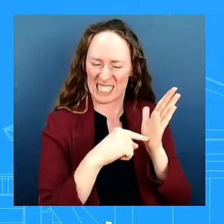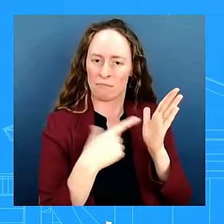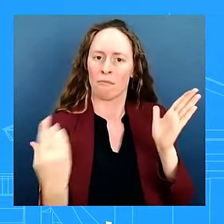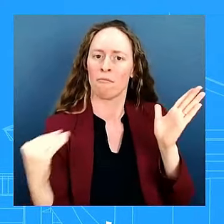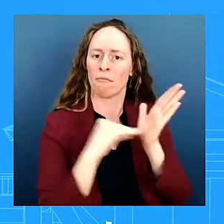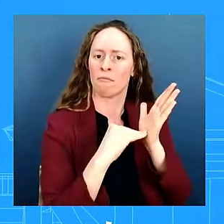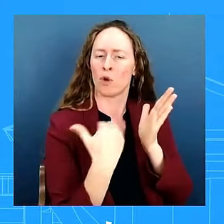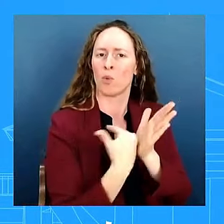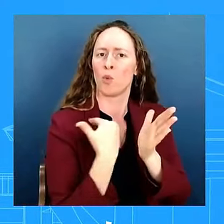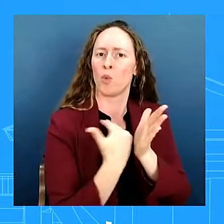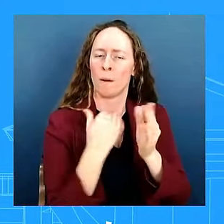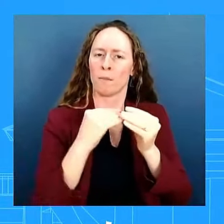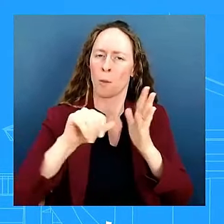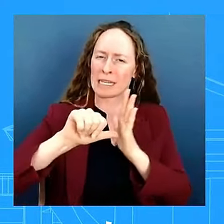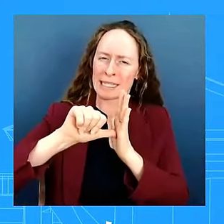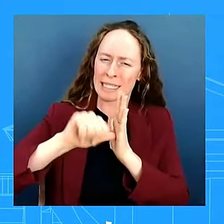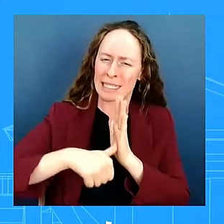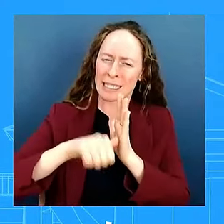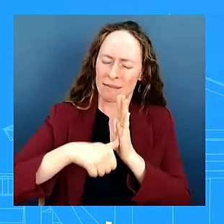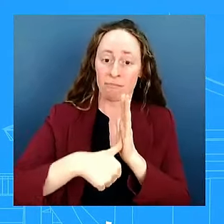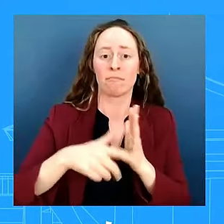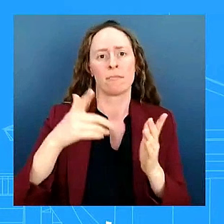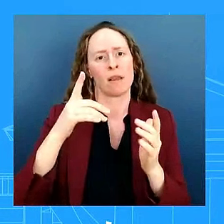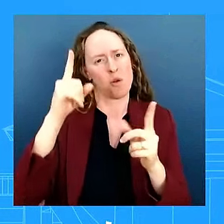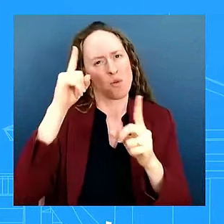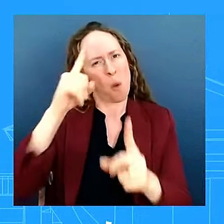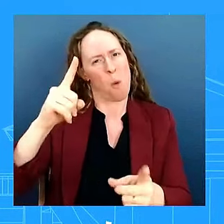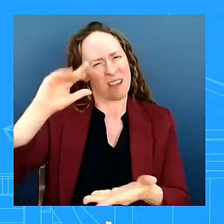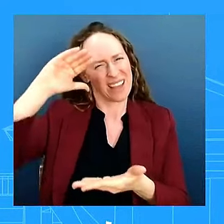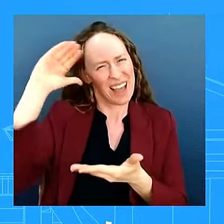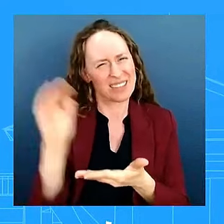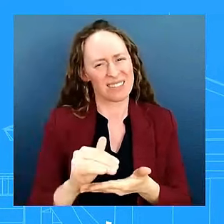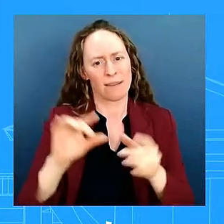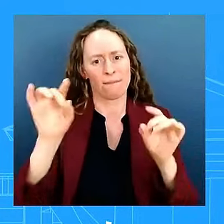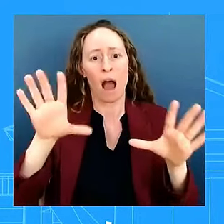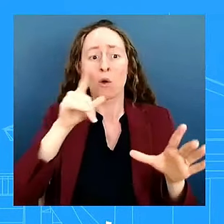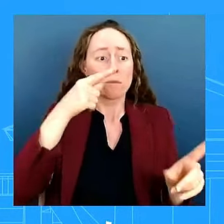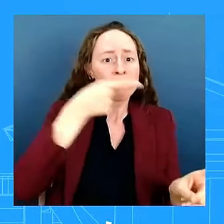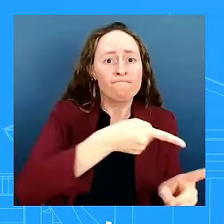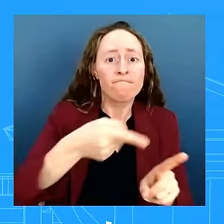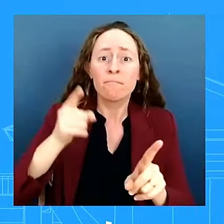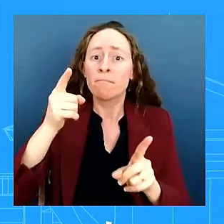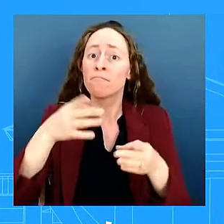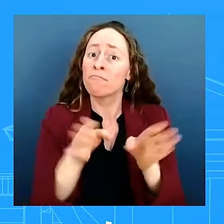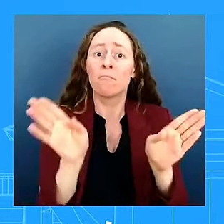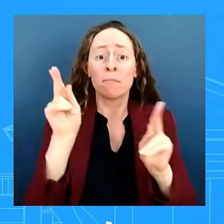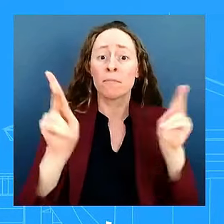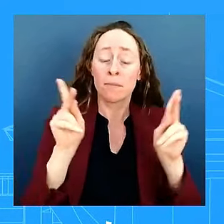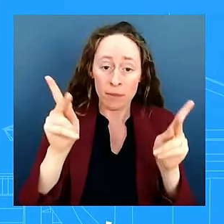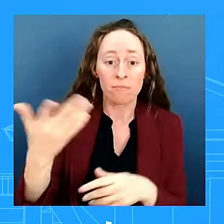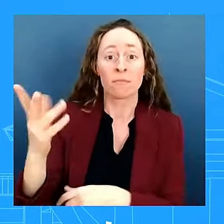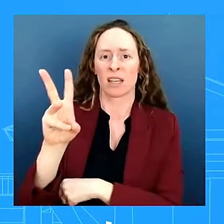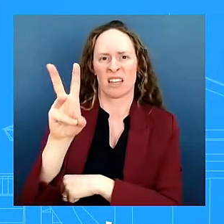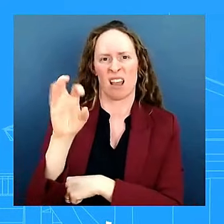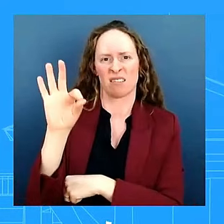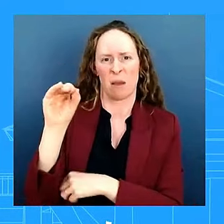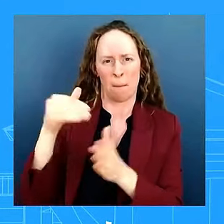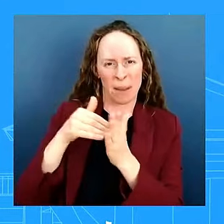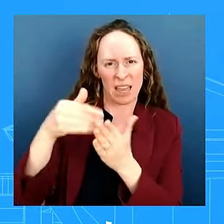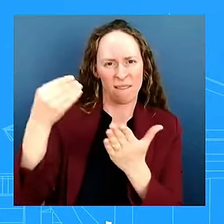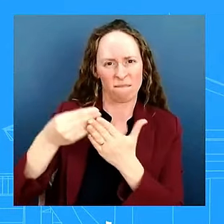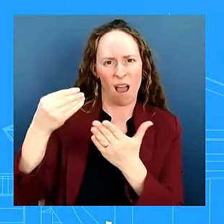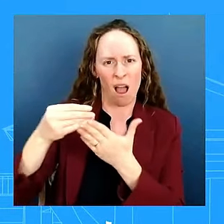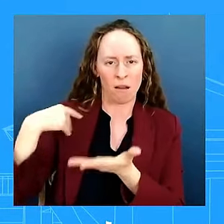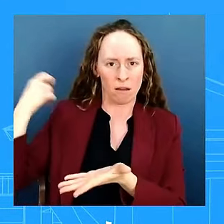-based violence a total of more than 690 million dollars in new funds to support survivors of